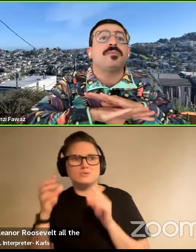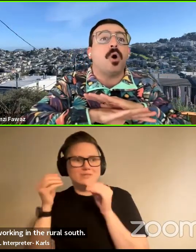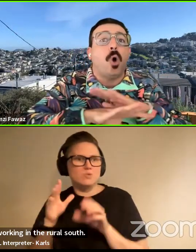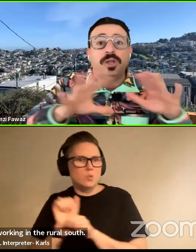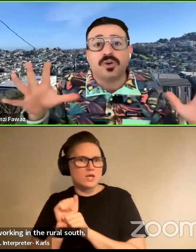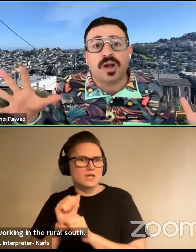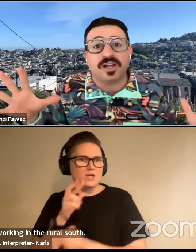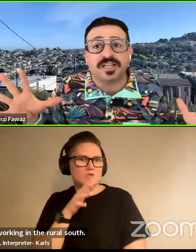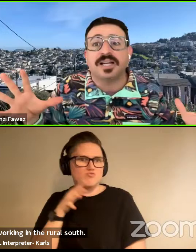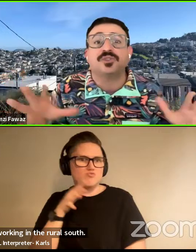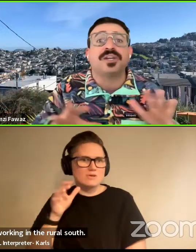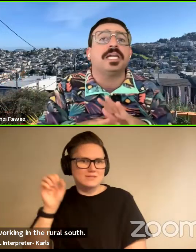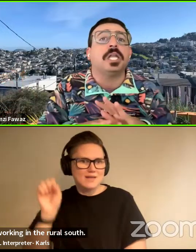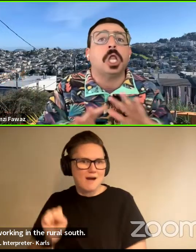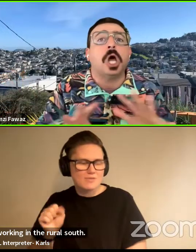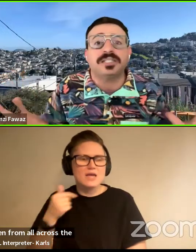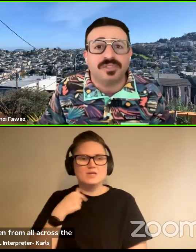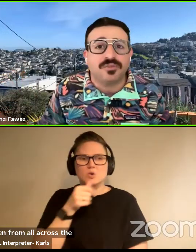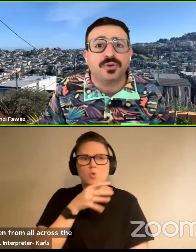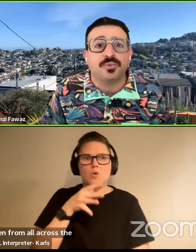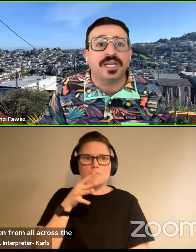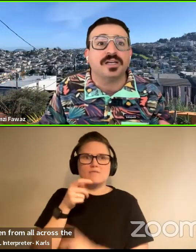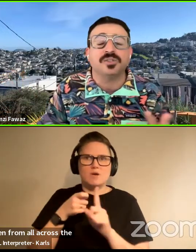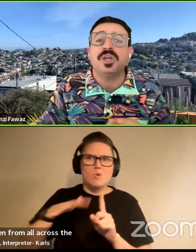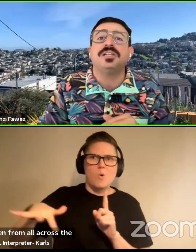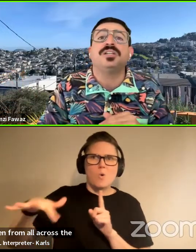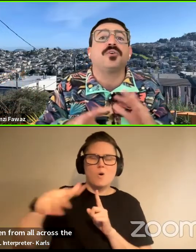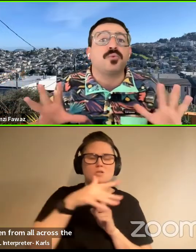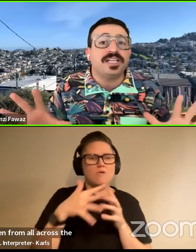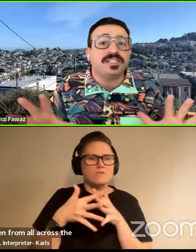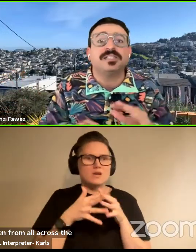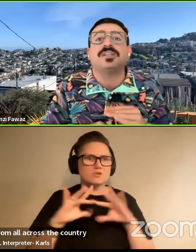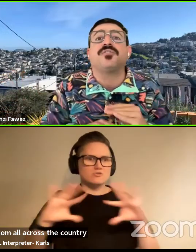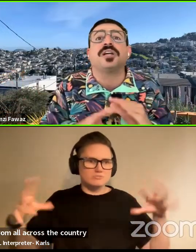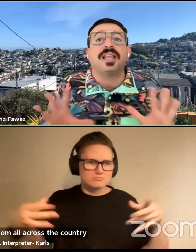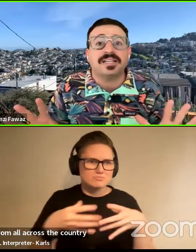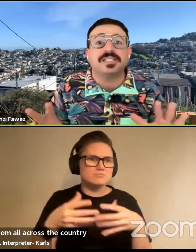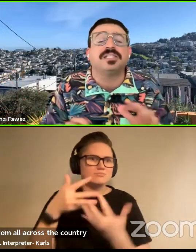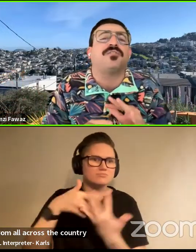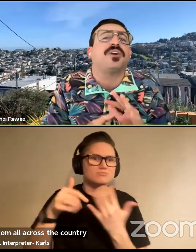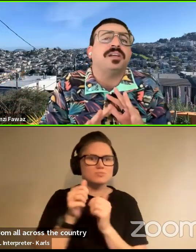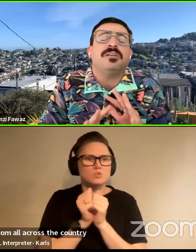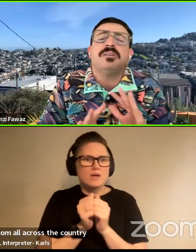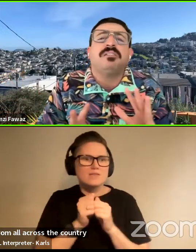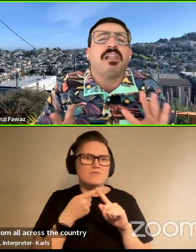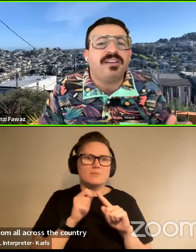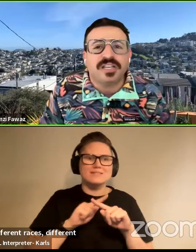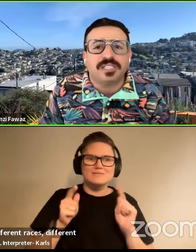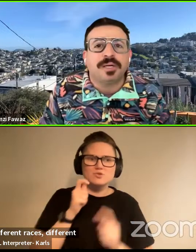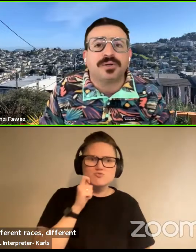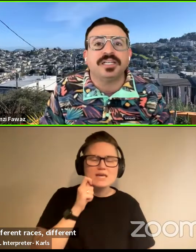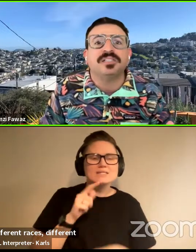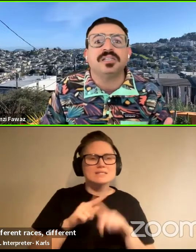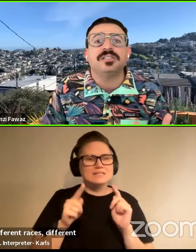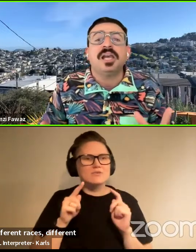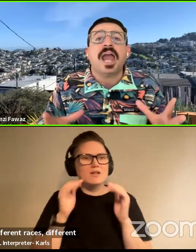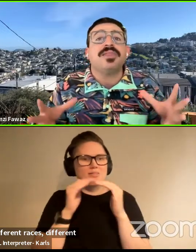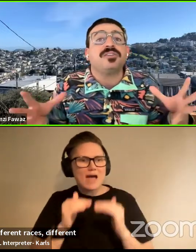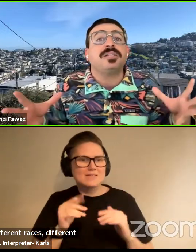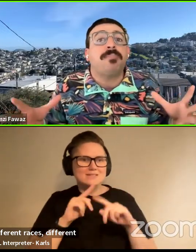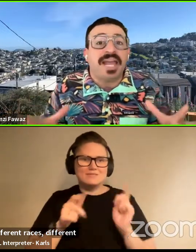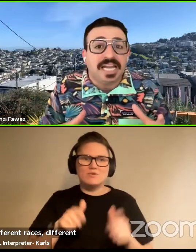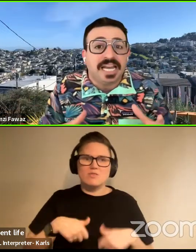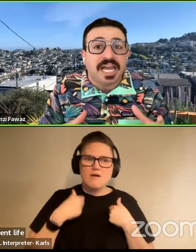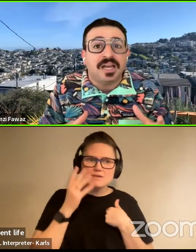together women from all across the country in lots of different arenas, different races, different classes, different life experiences,